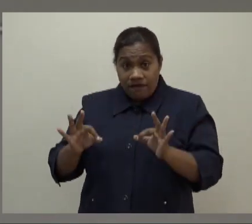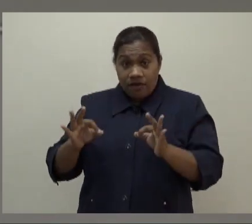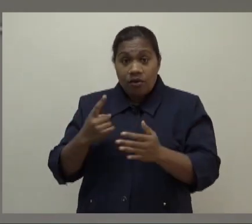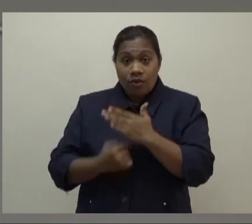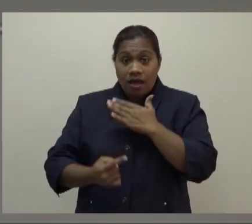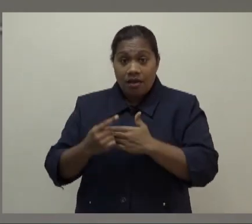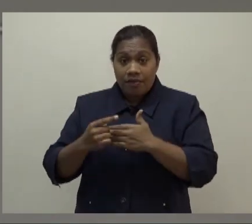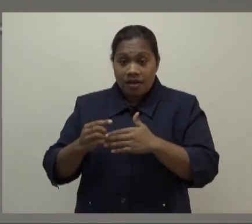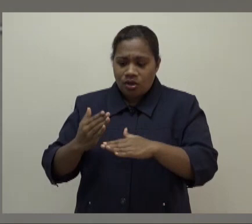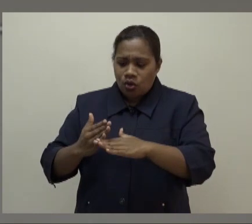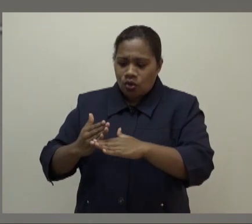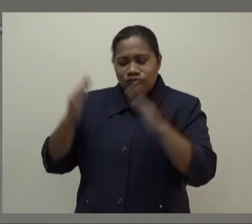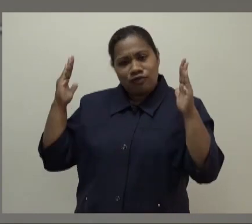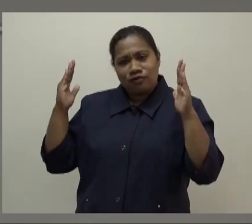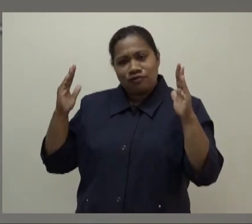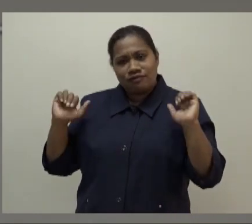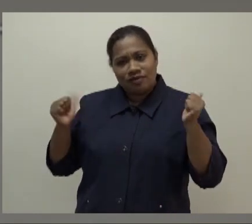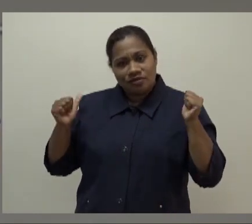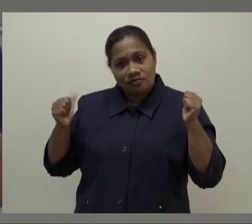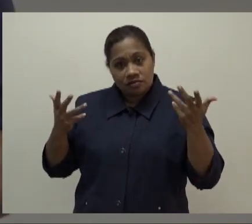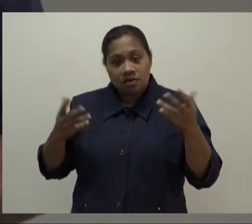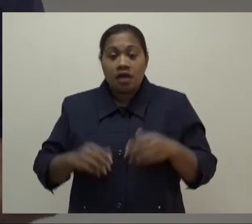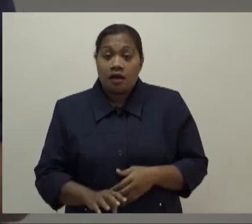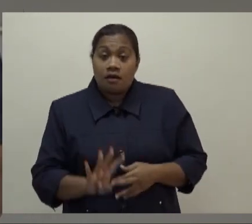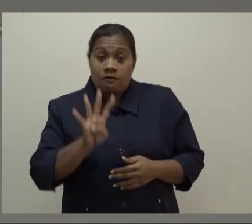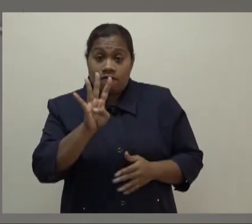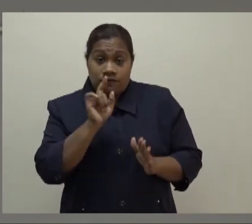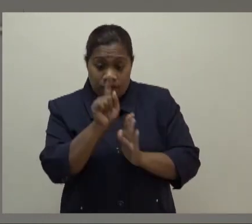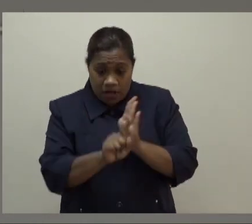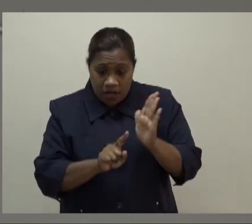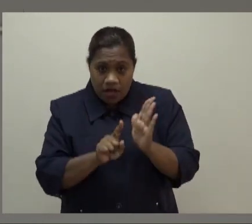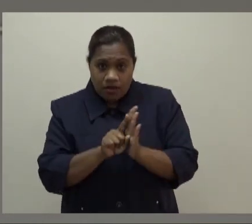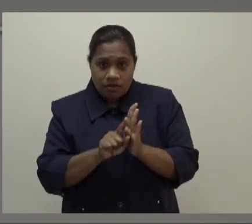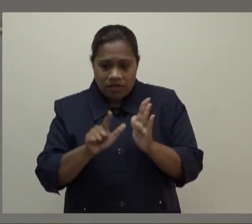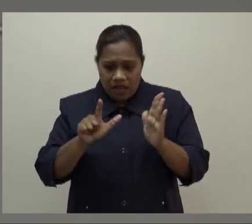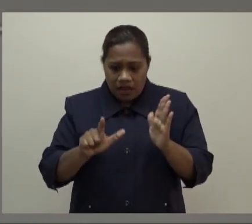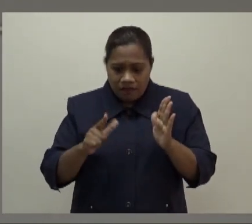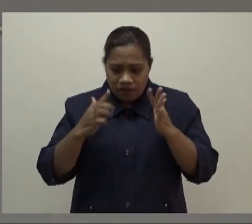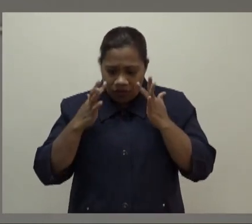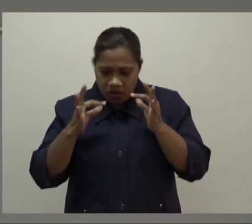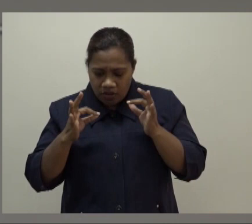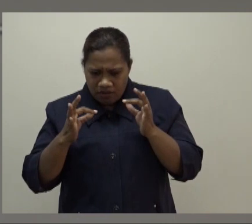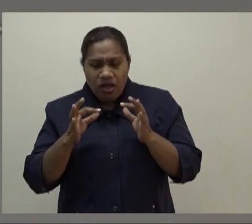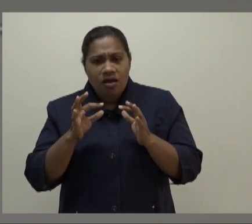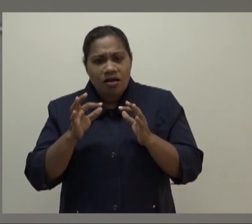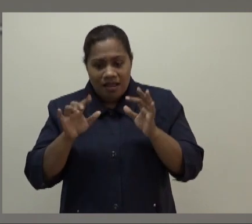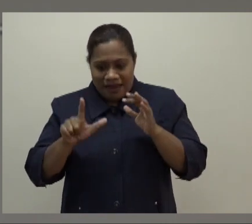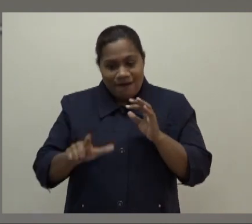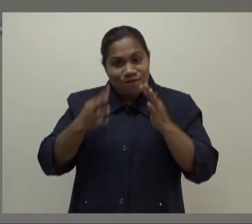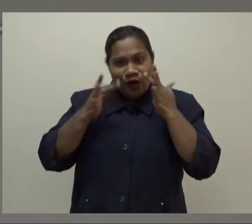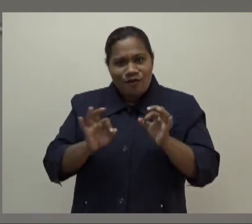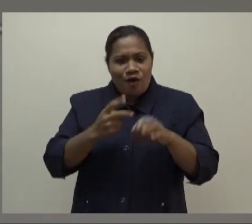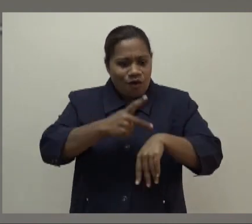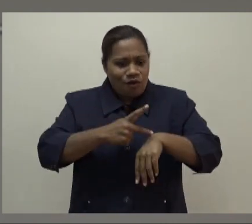finding it a bit uneasy. There was four hours left of the curfew that we were dealing with, and if you were